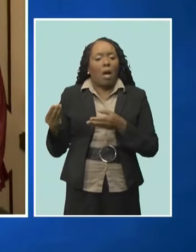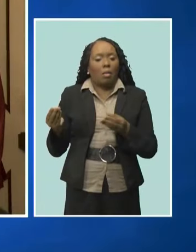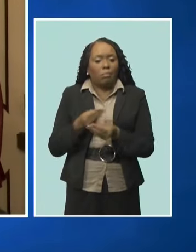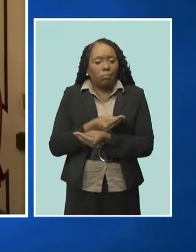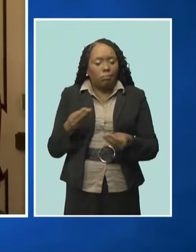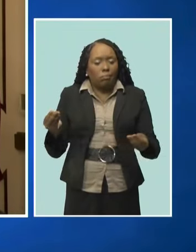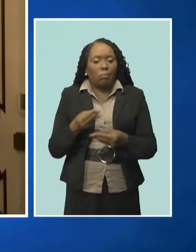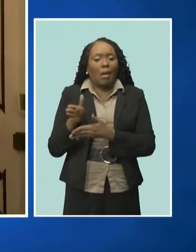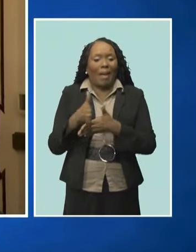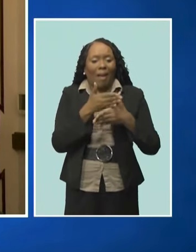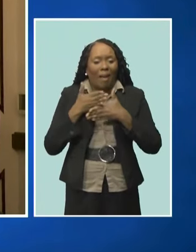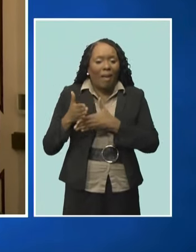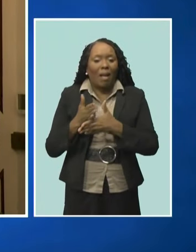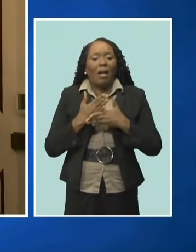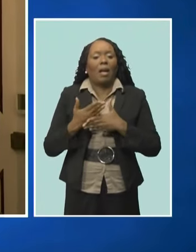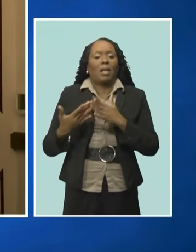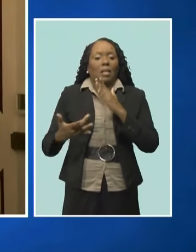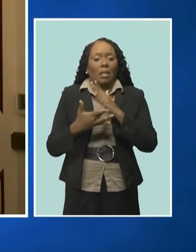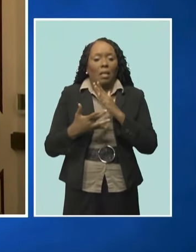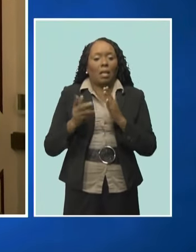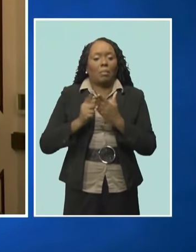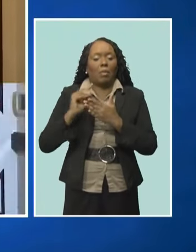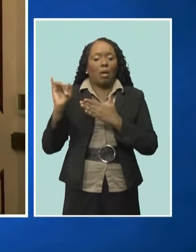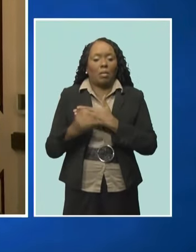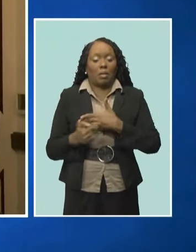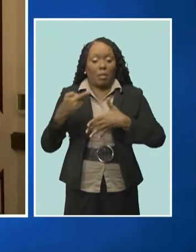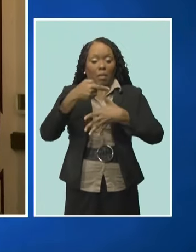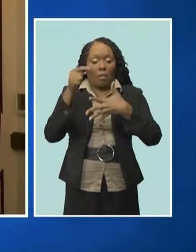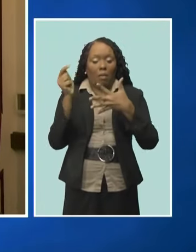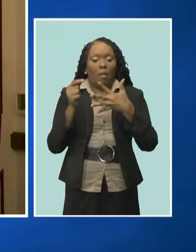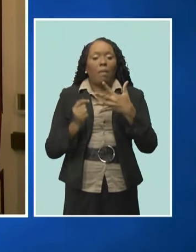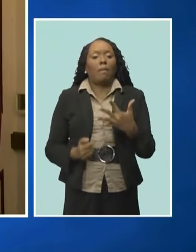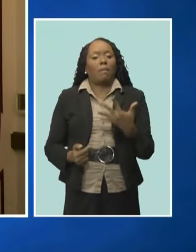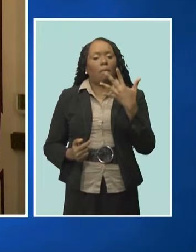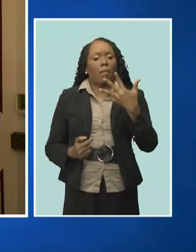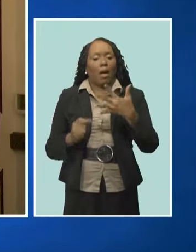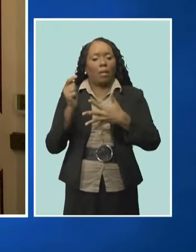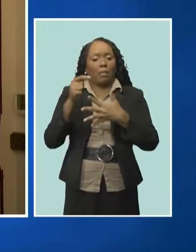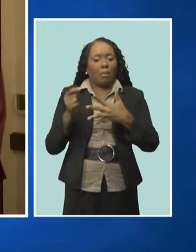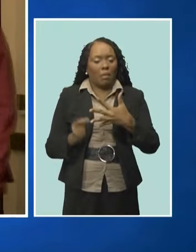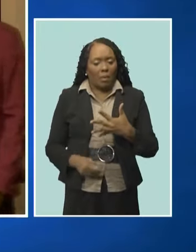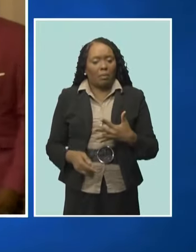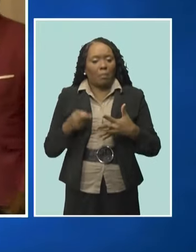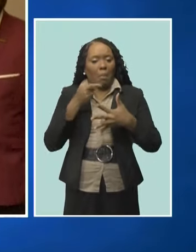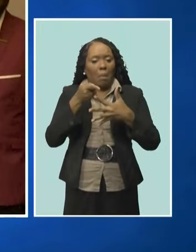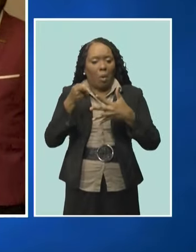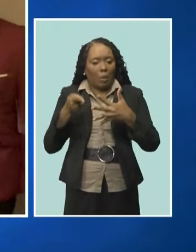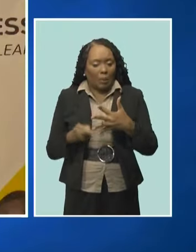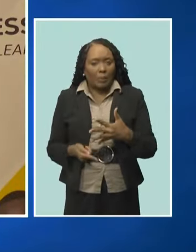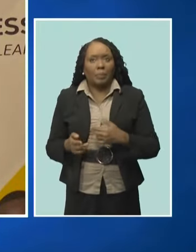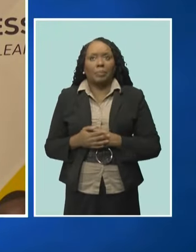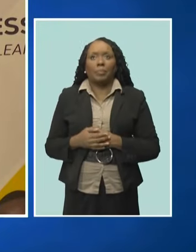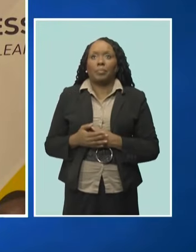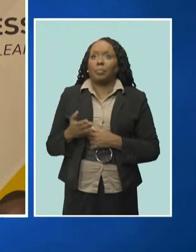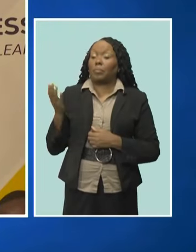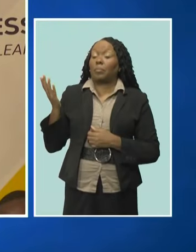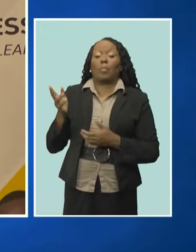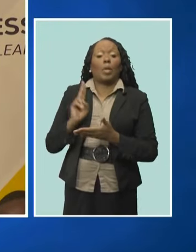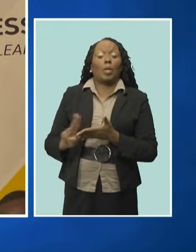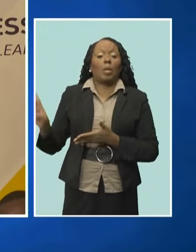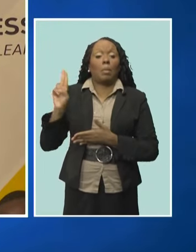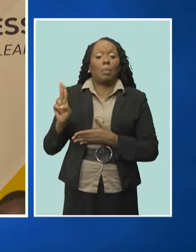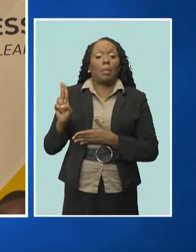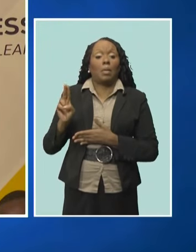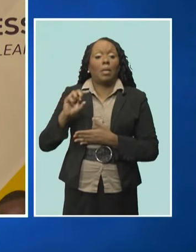-related projects in five main areas. She outlined some of them. The UWI Global Campus will